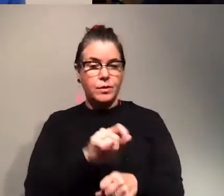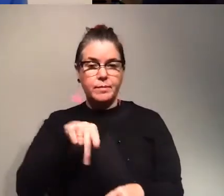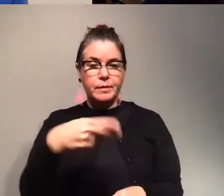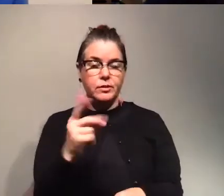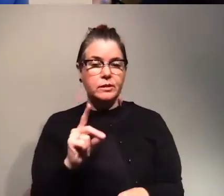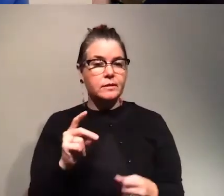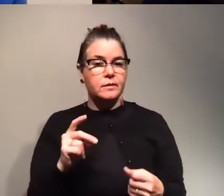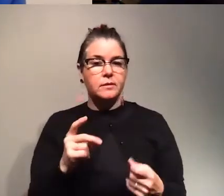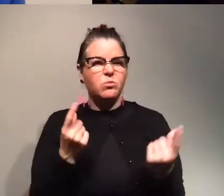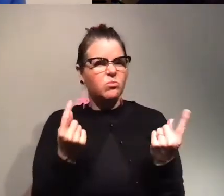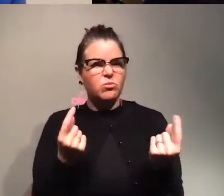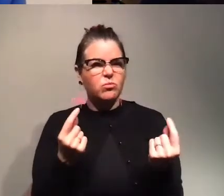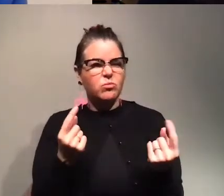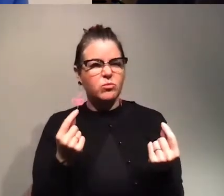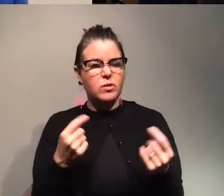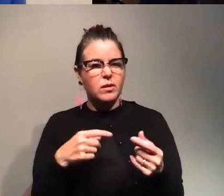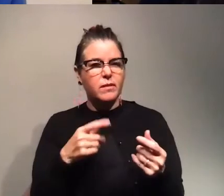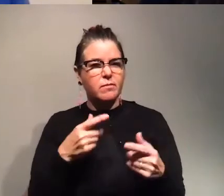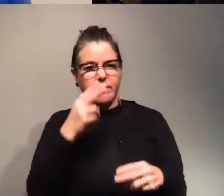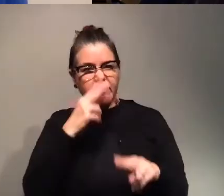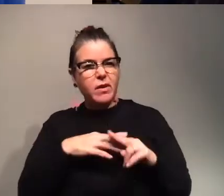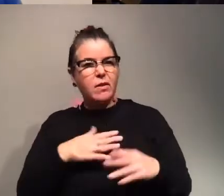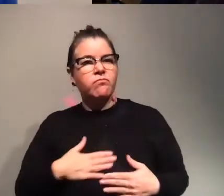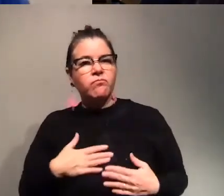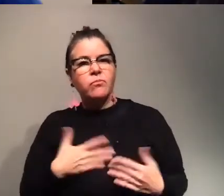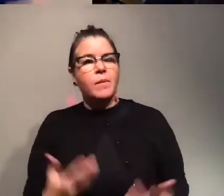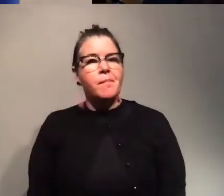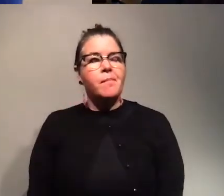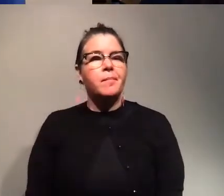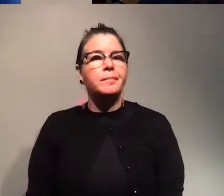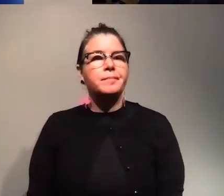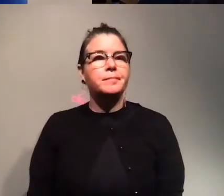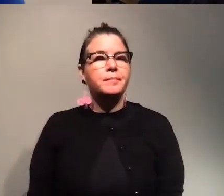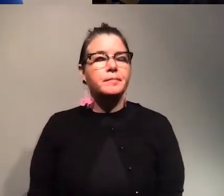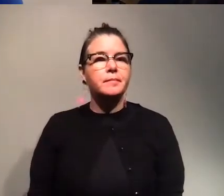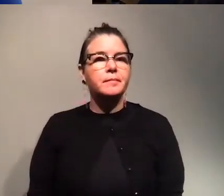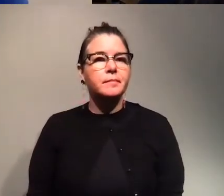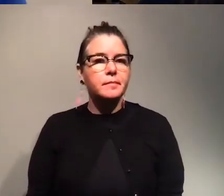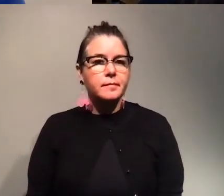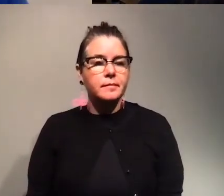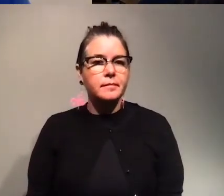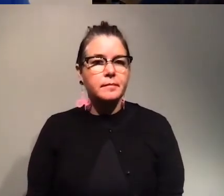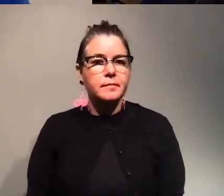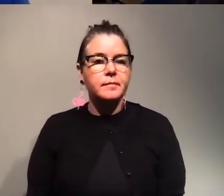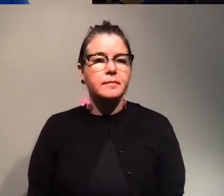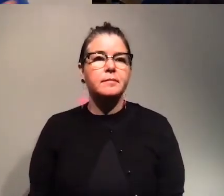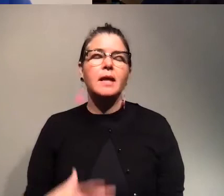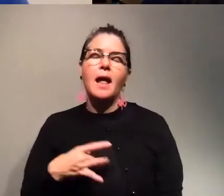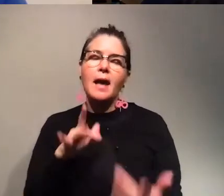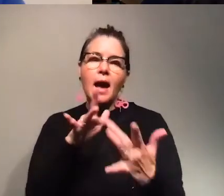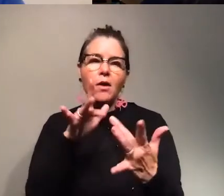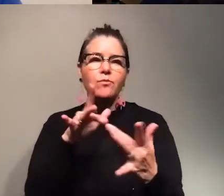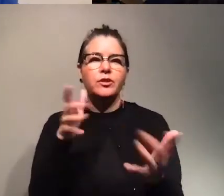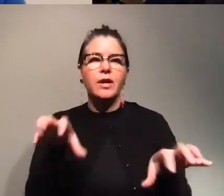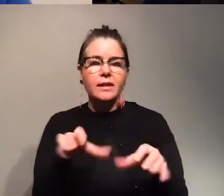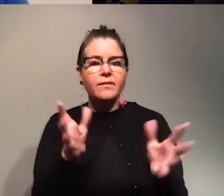um what are you doing outside the lab just for fun well i like to do a lot of outreach activities i just like to talk